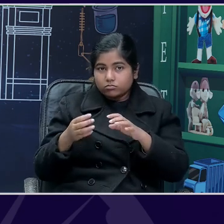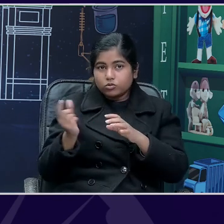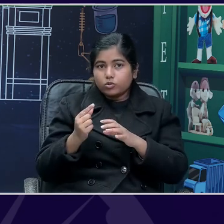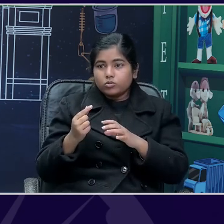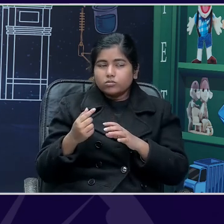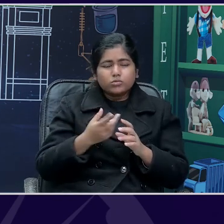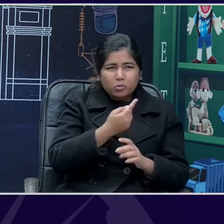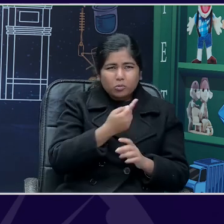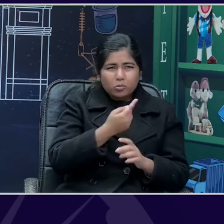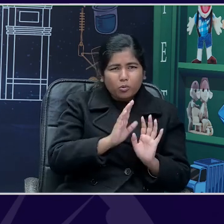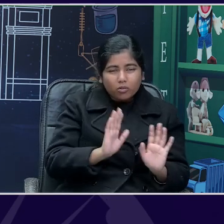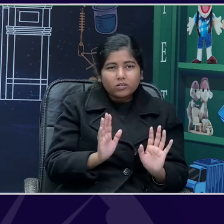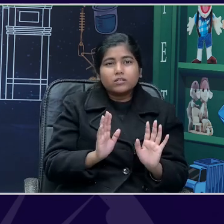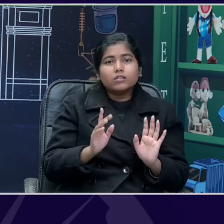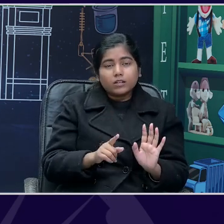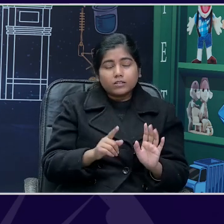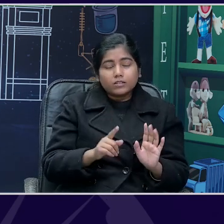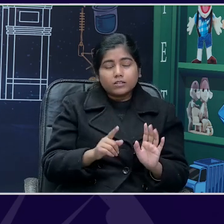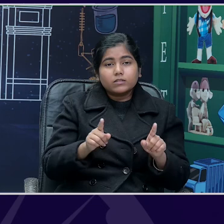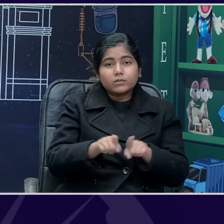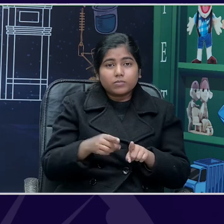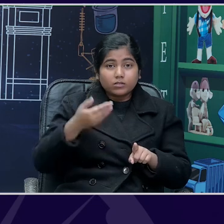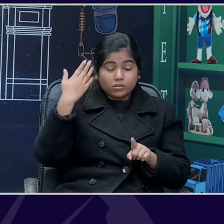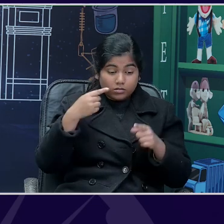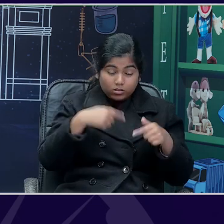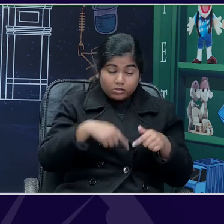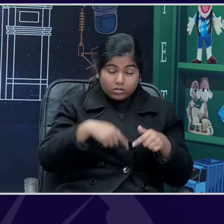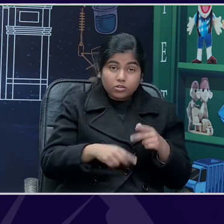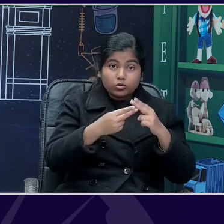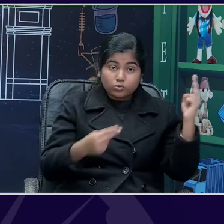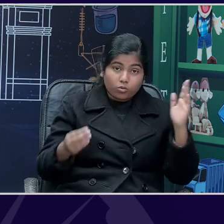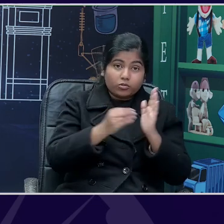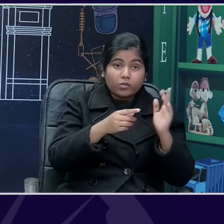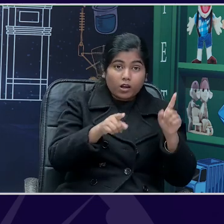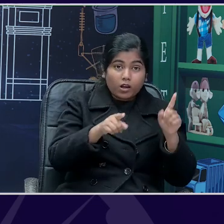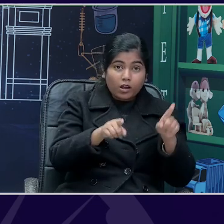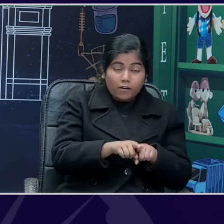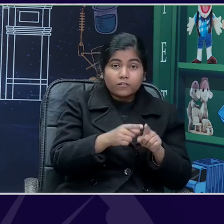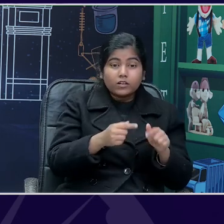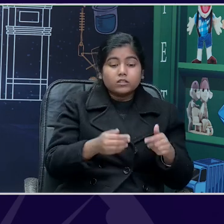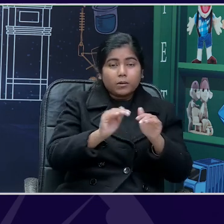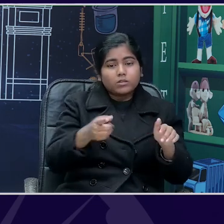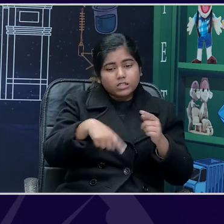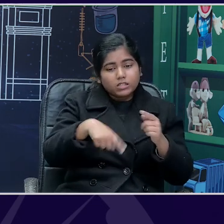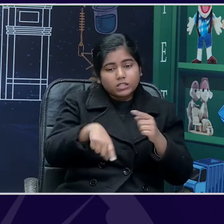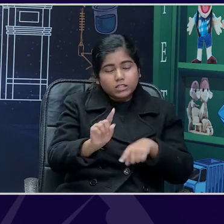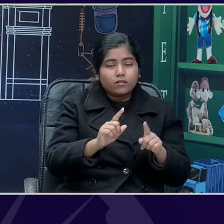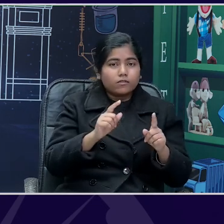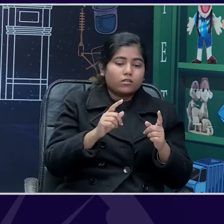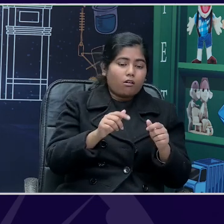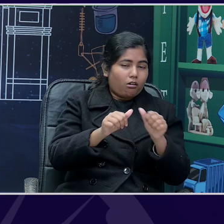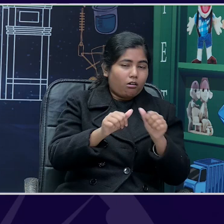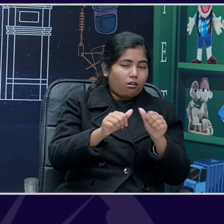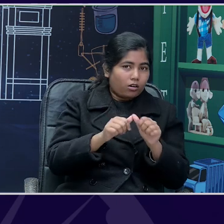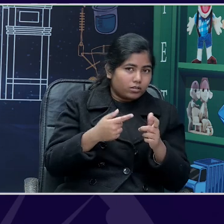Not only. And this is not something that is explicitly said in the story. This is something that children derive from reading the story. As you